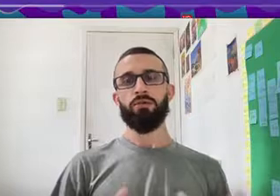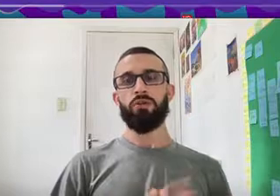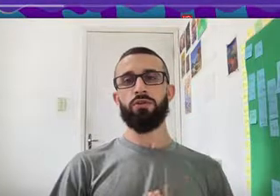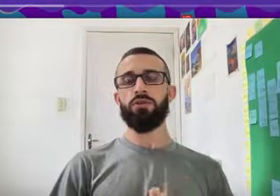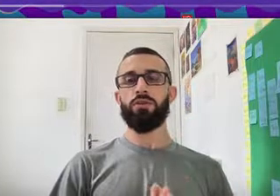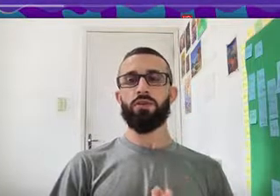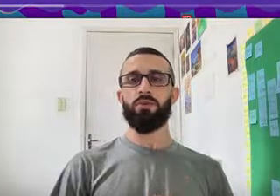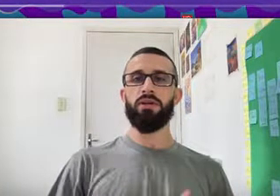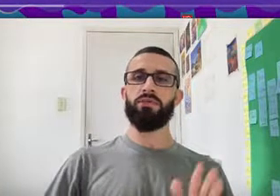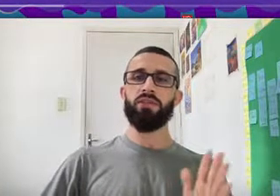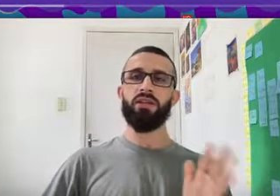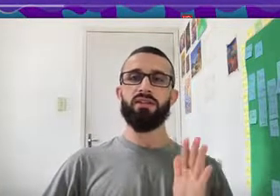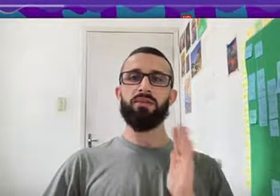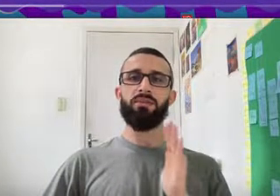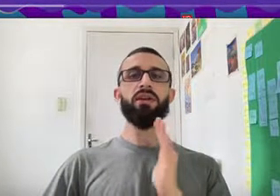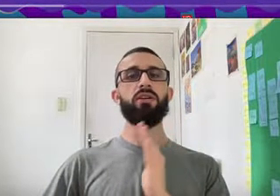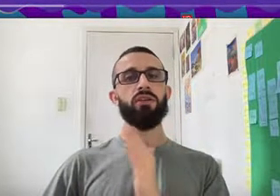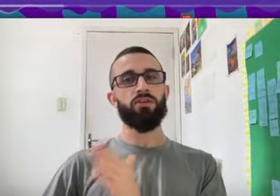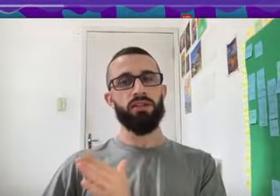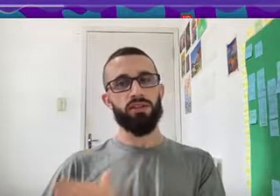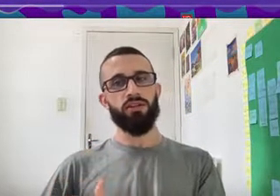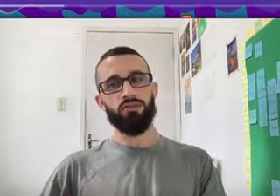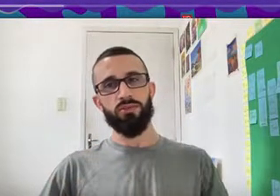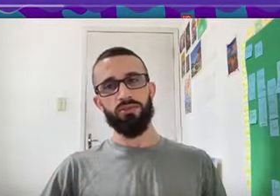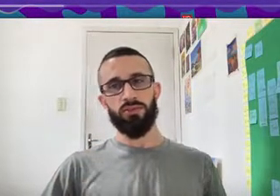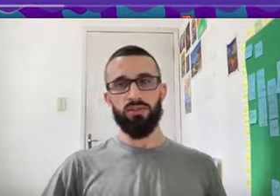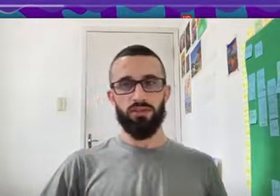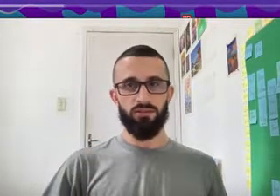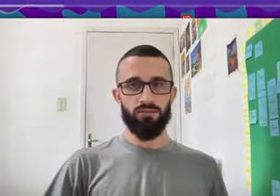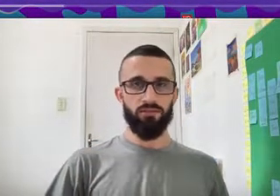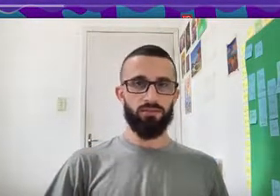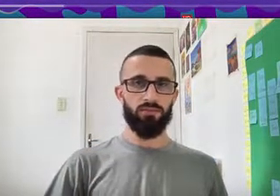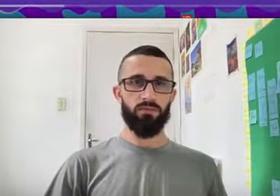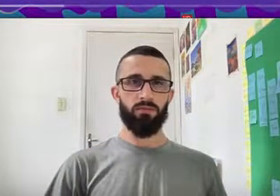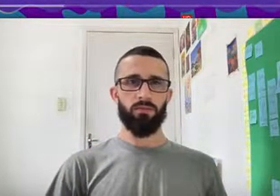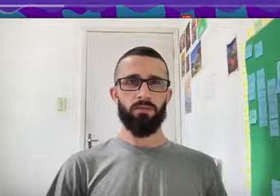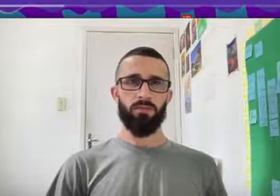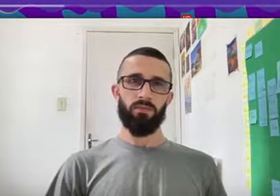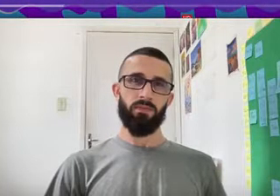You Have To Know To Do With Your Money Você Tem Que Saber O Que Fazer Com Seu Dinheiro